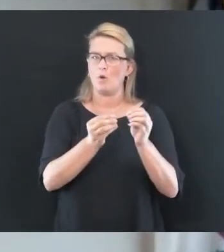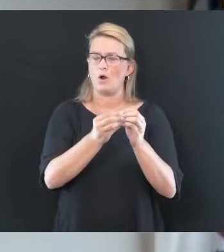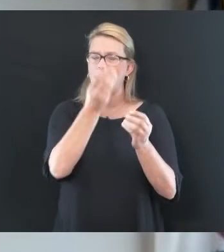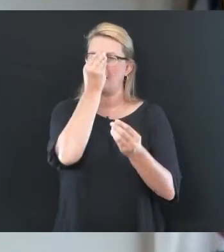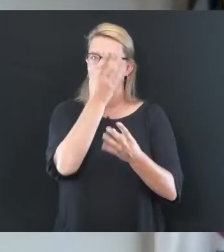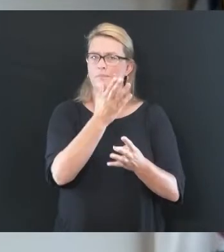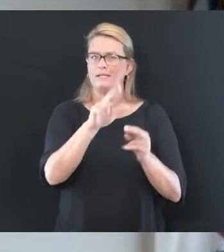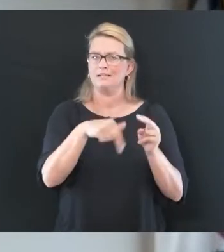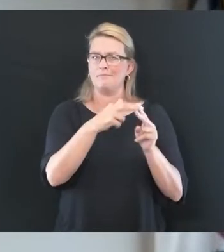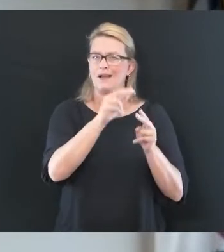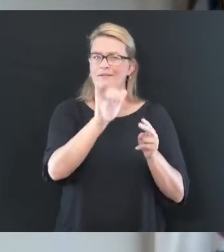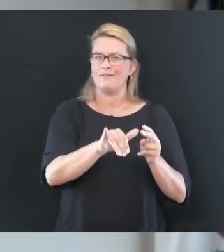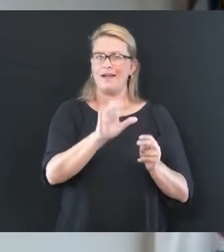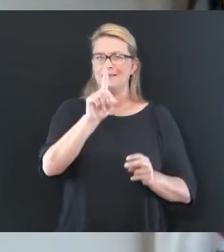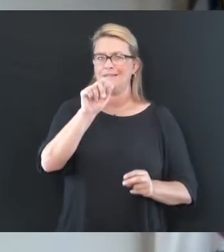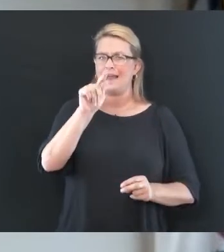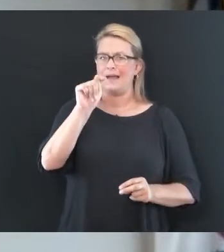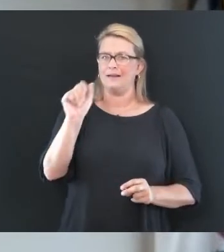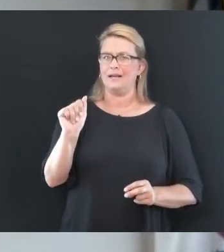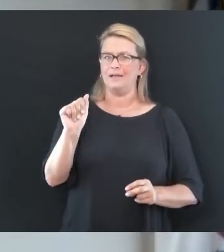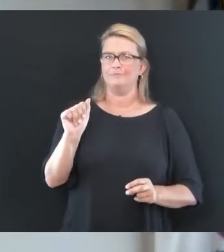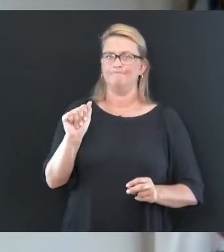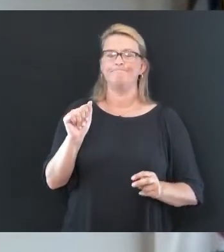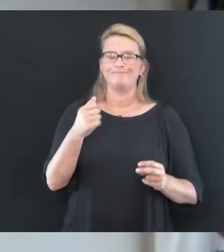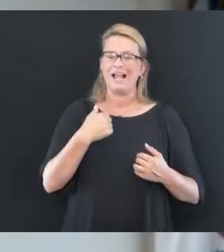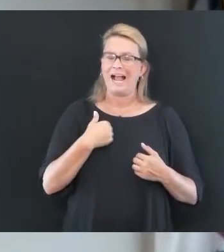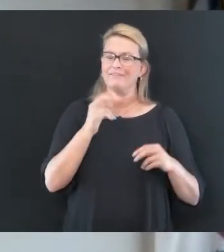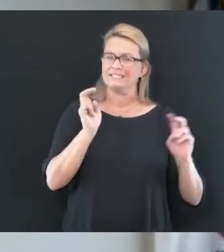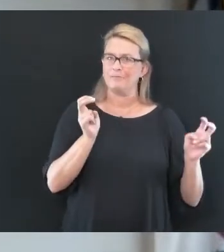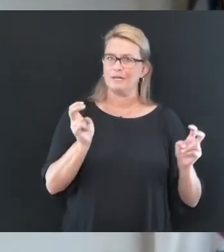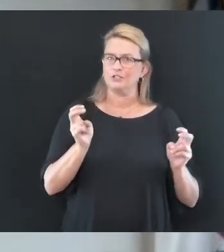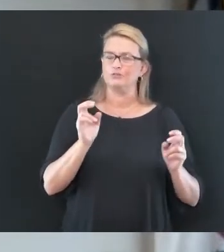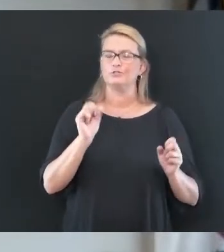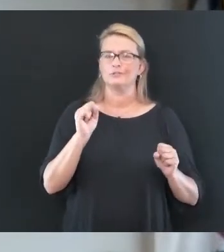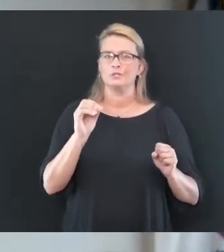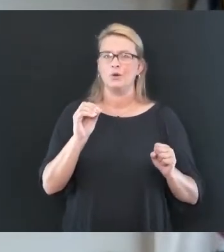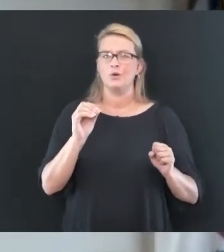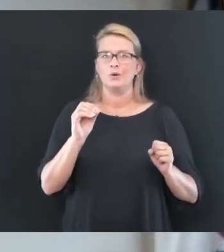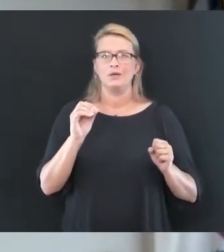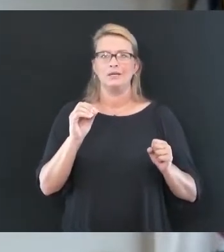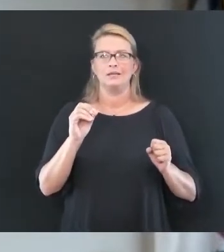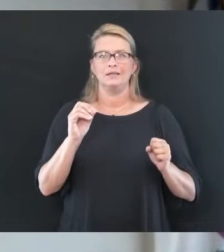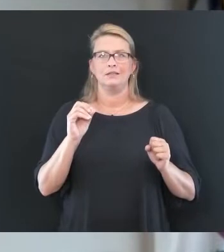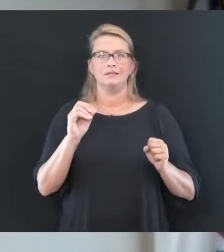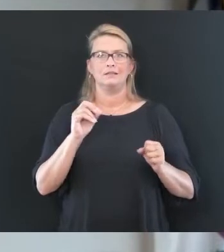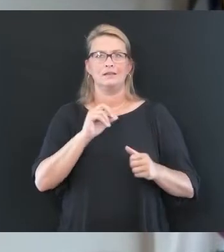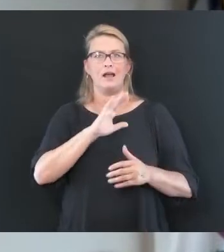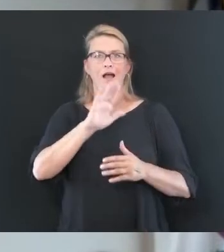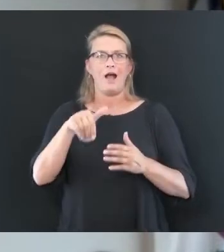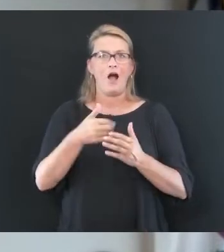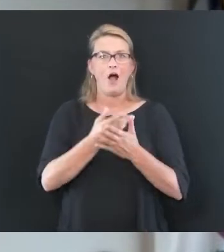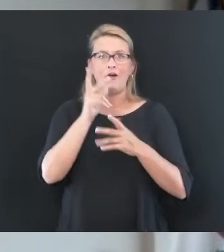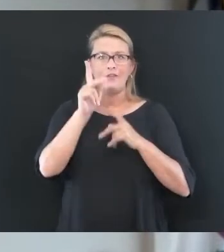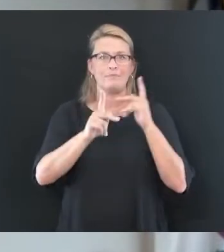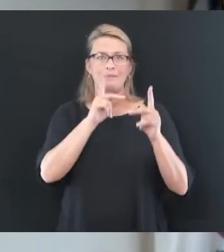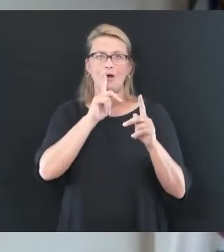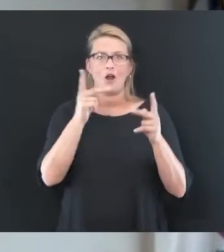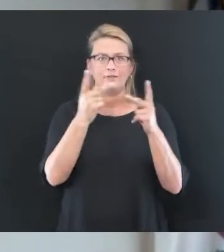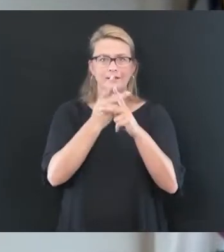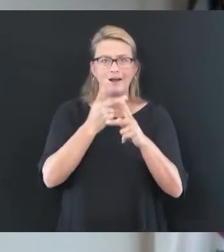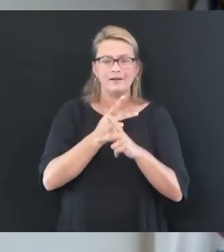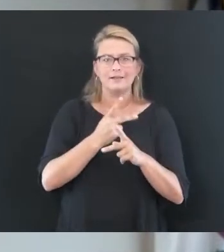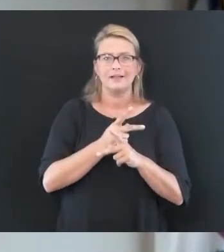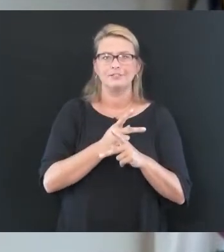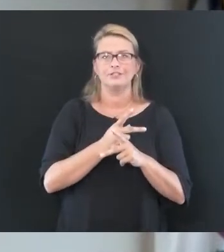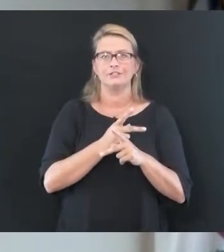the issues involved in that. It seems that everyone wants to perform those calculations themselves. The